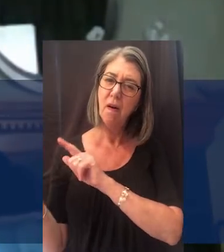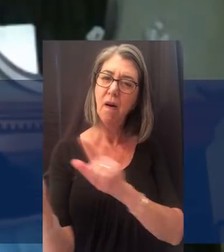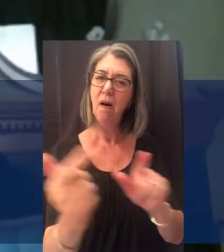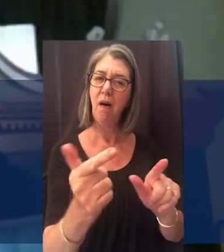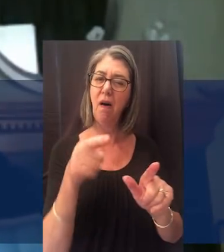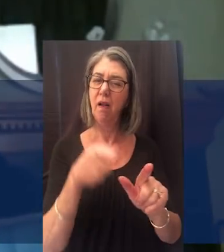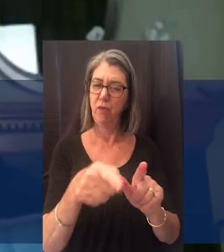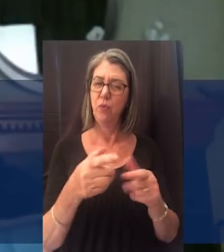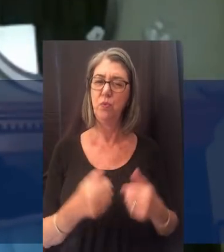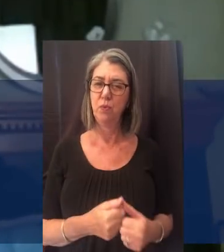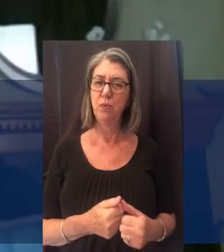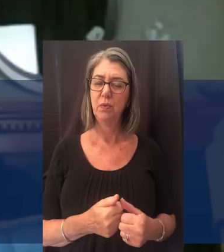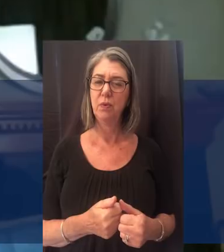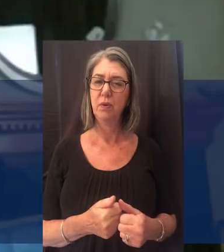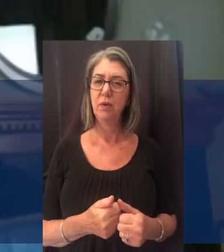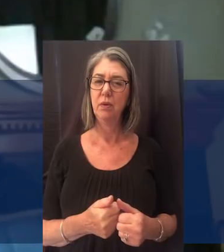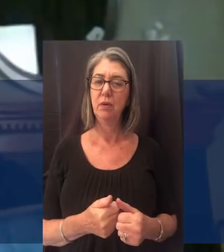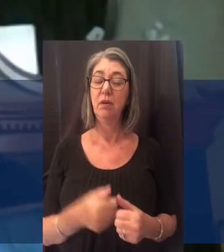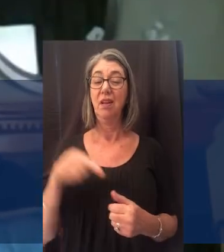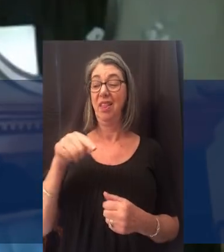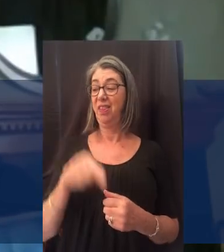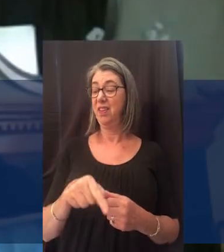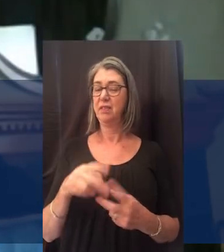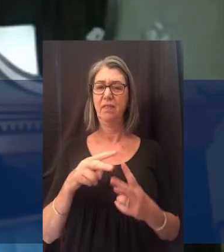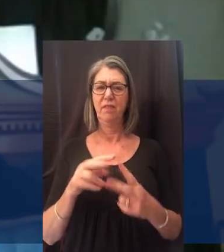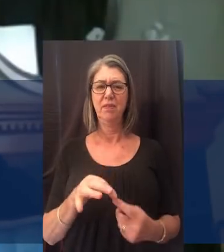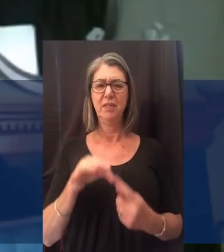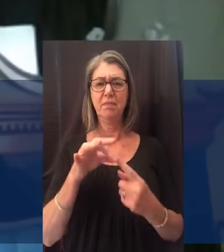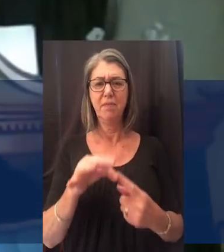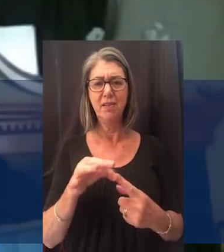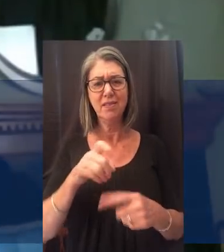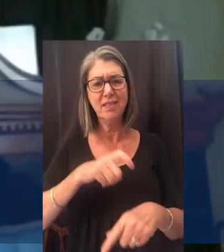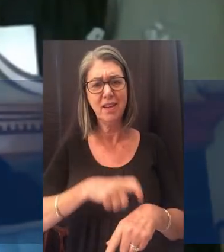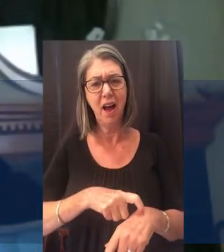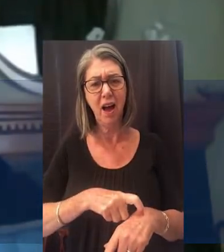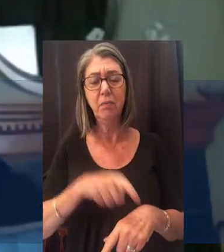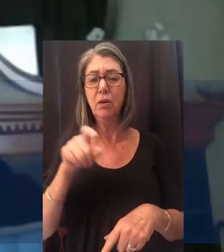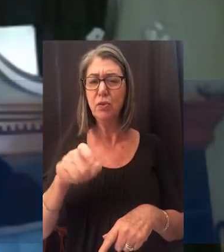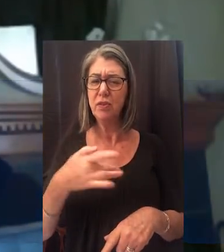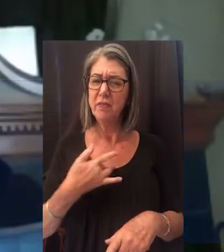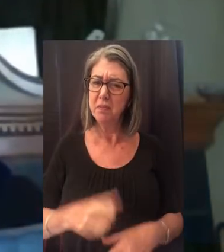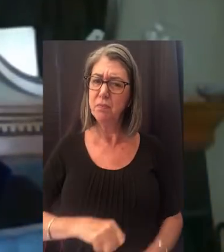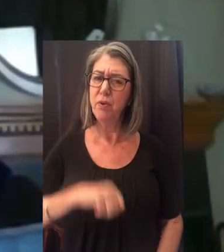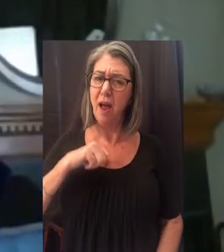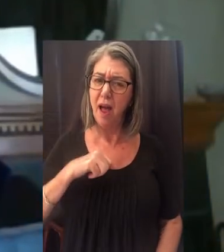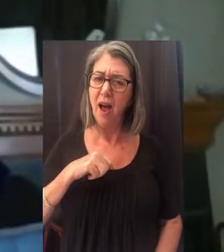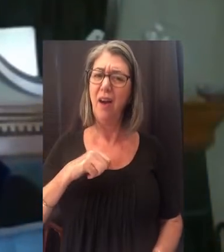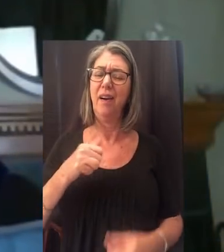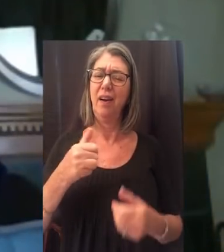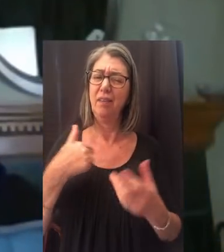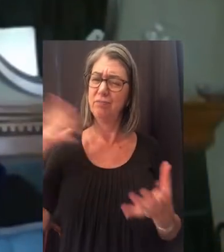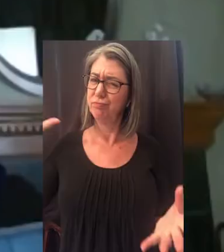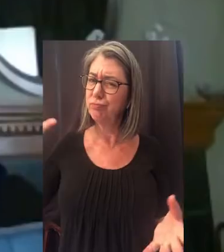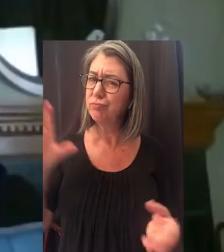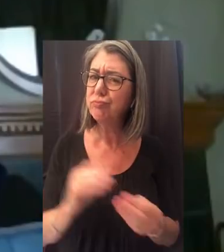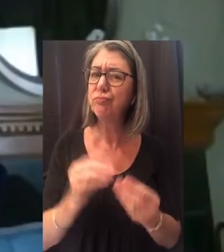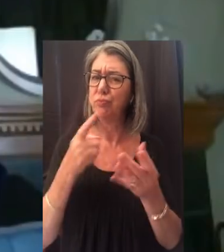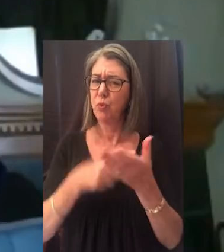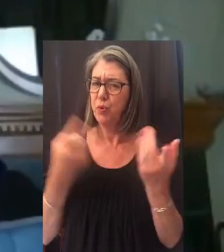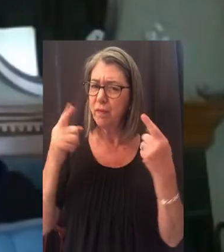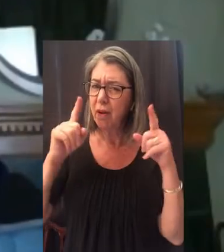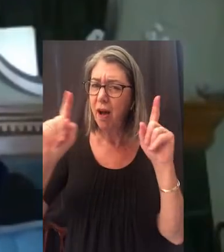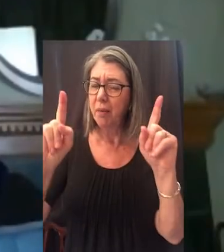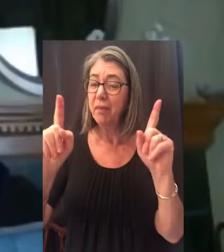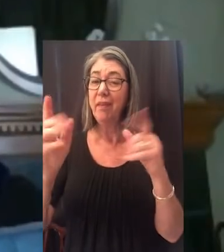to each and every one of you. This is a very special time, and you should be proud of all that you've accomplished.